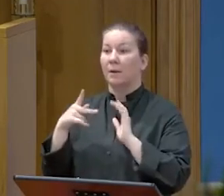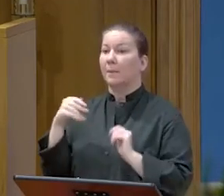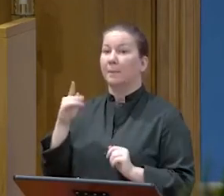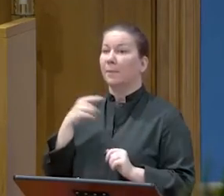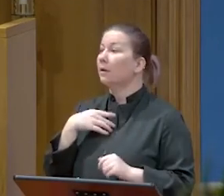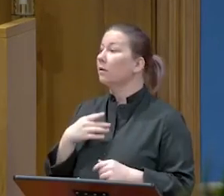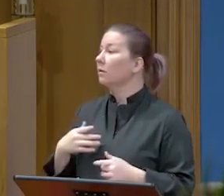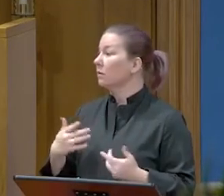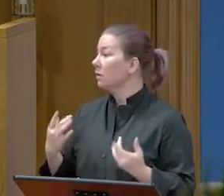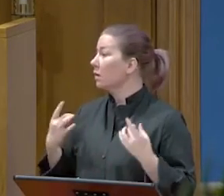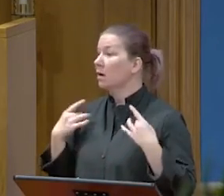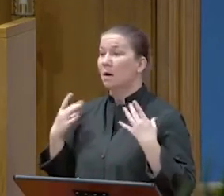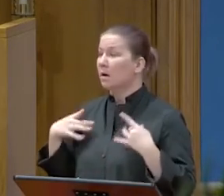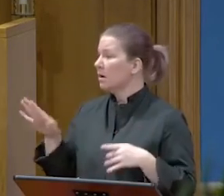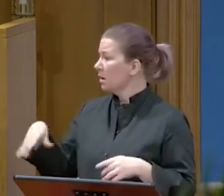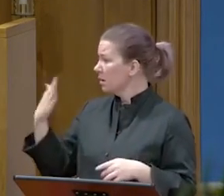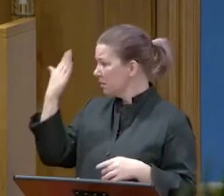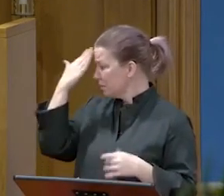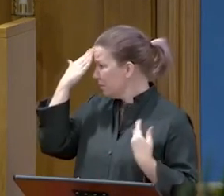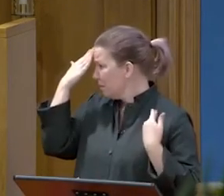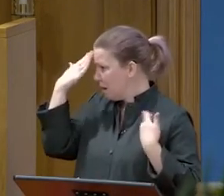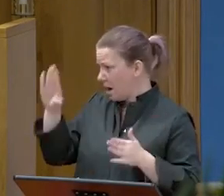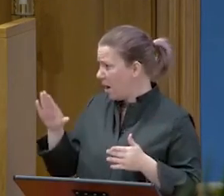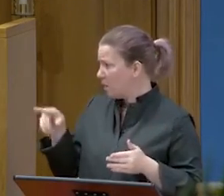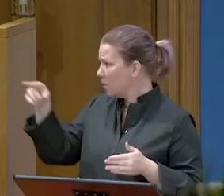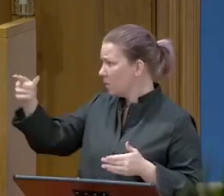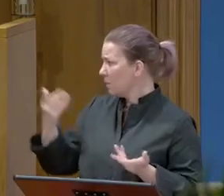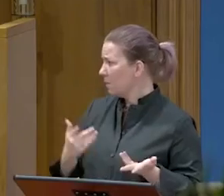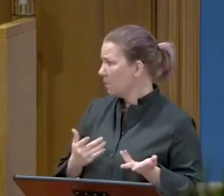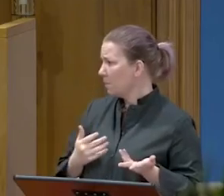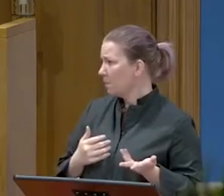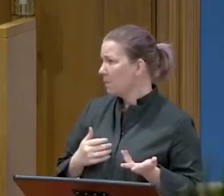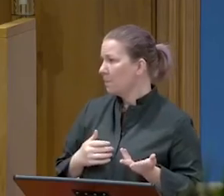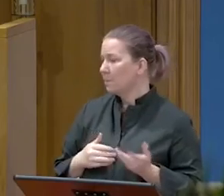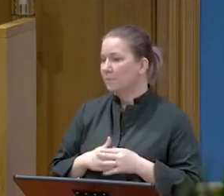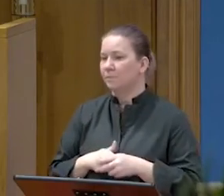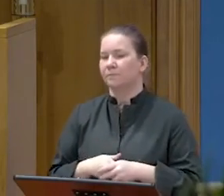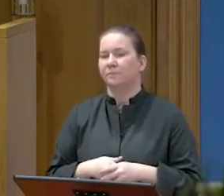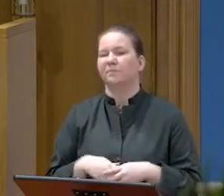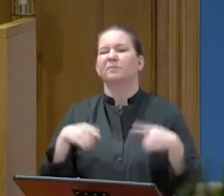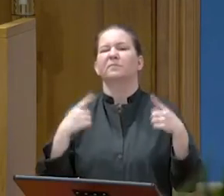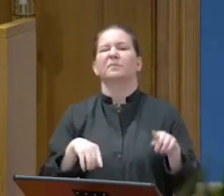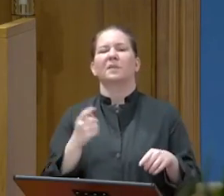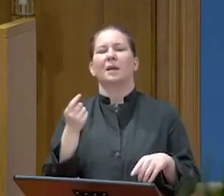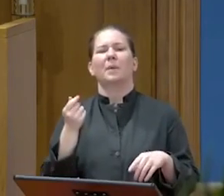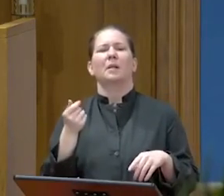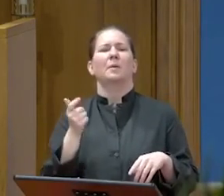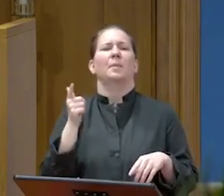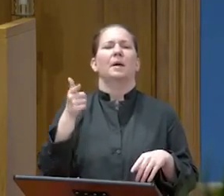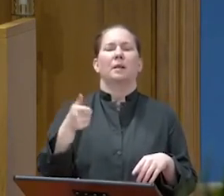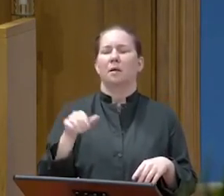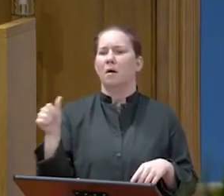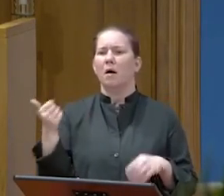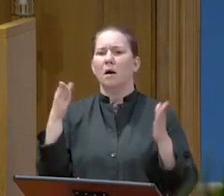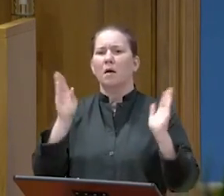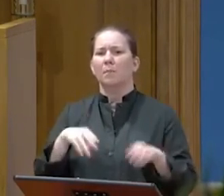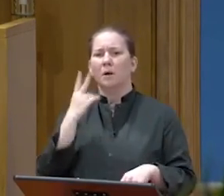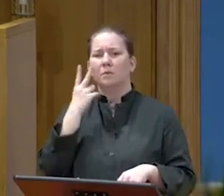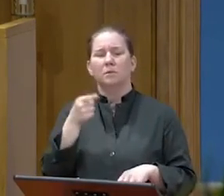saying, Woman, I do not know him. A little later, someone else on seeing him said,